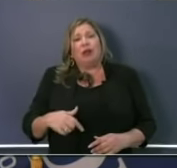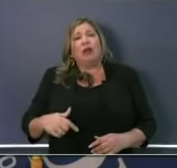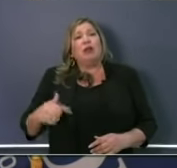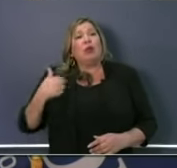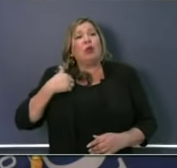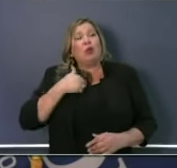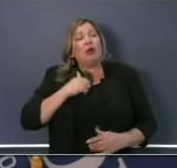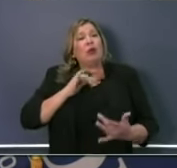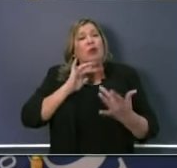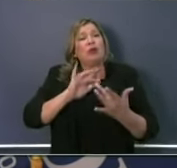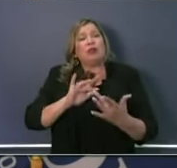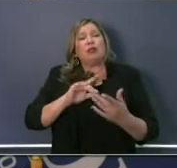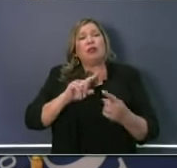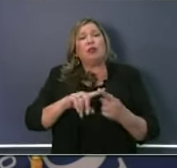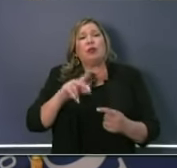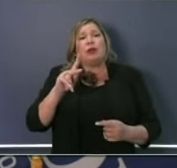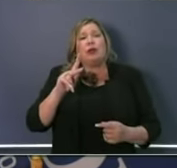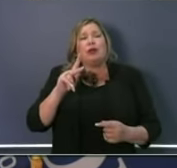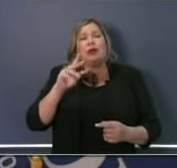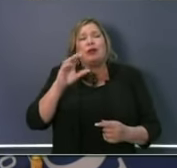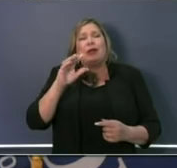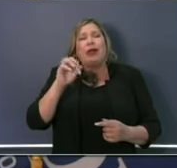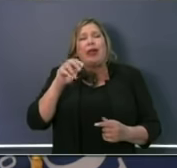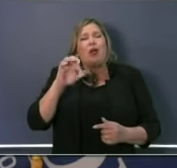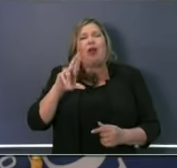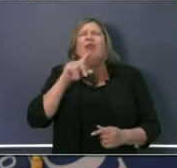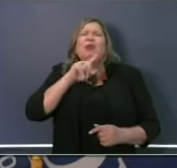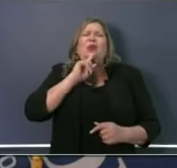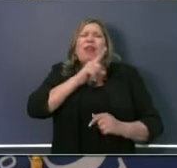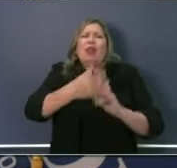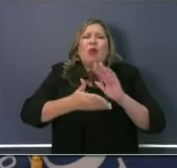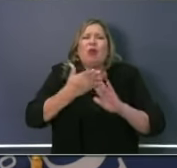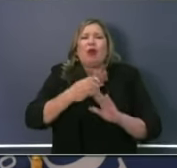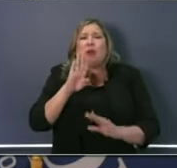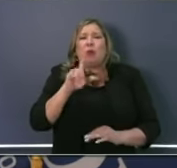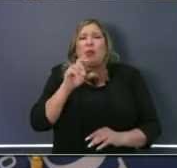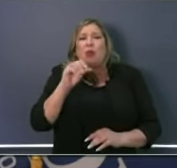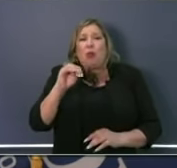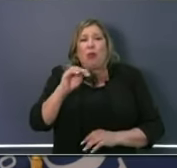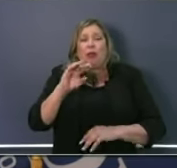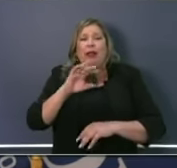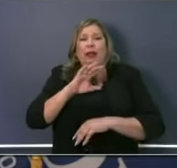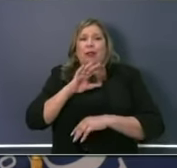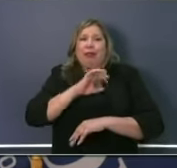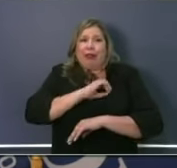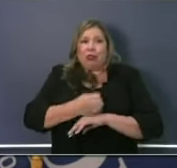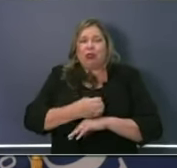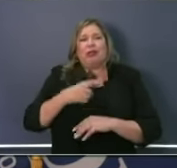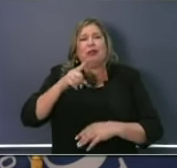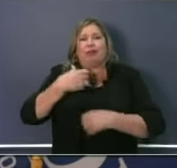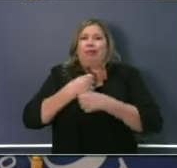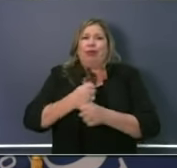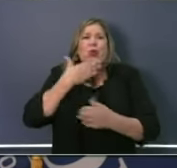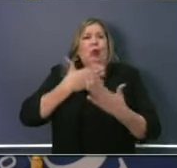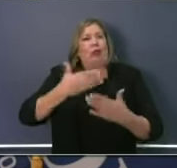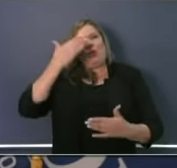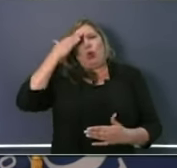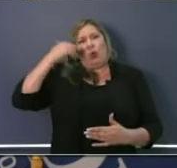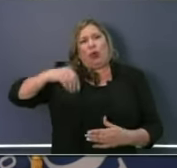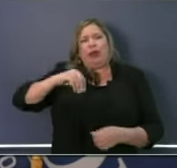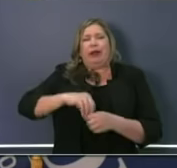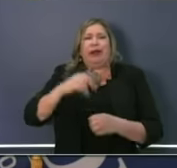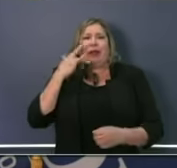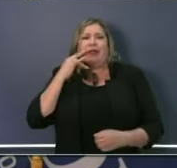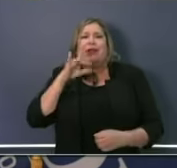KR who runs a bloom energy in the state of California, manufacturer here in the state, well known to Californians, particularly in the